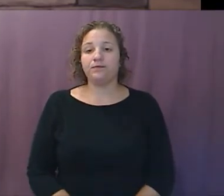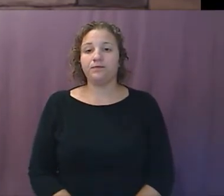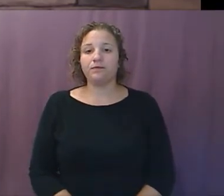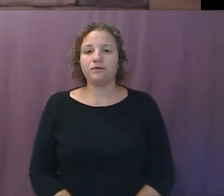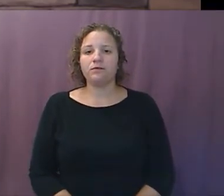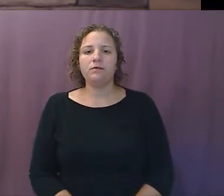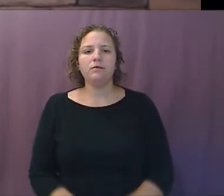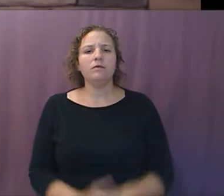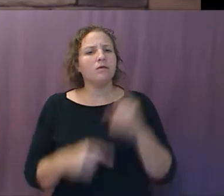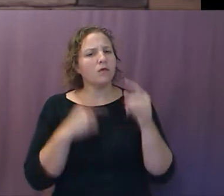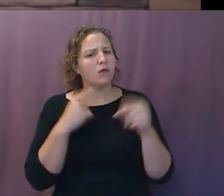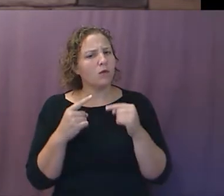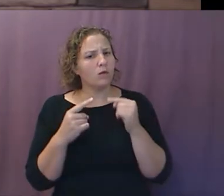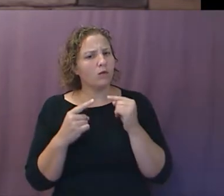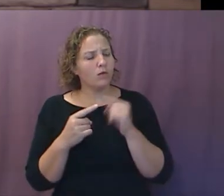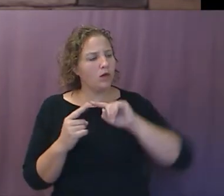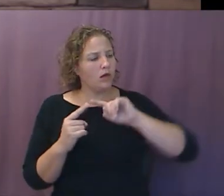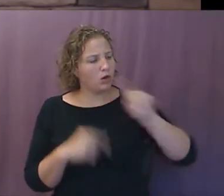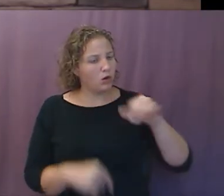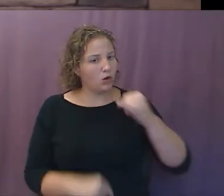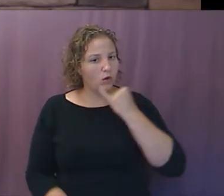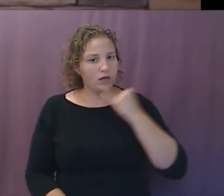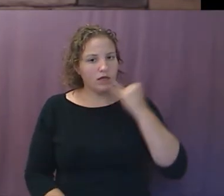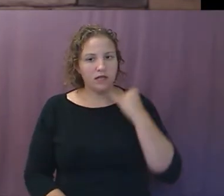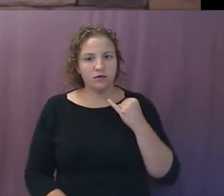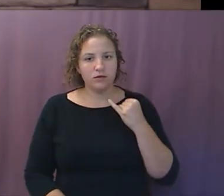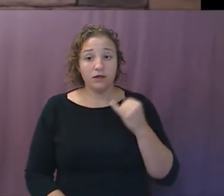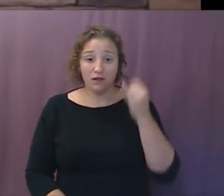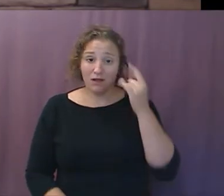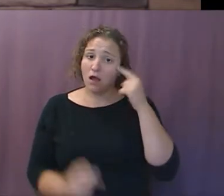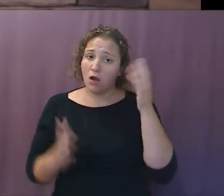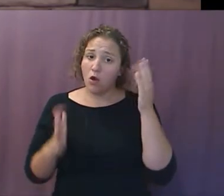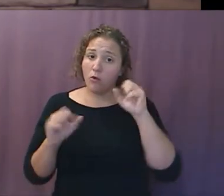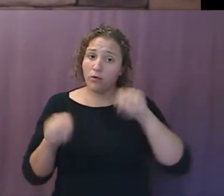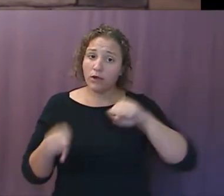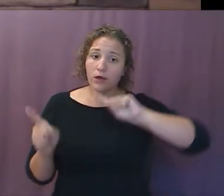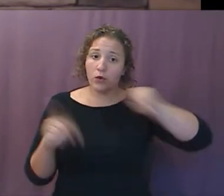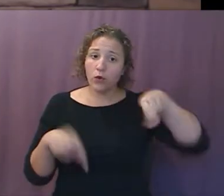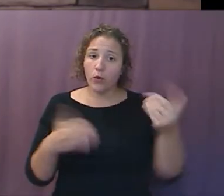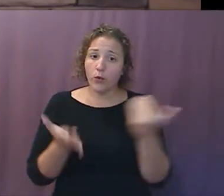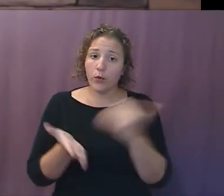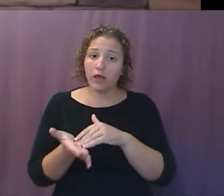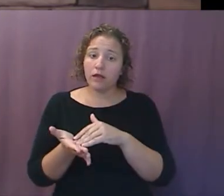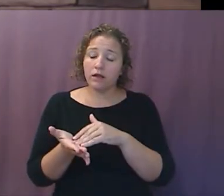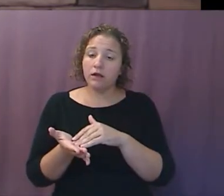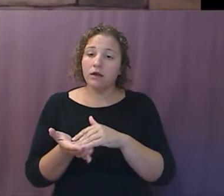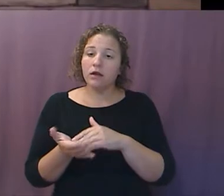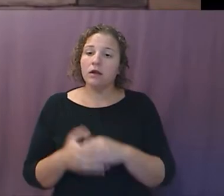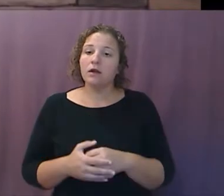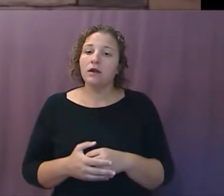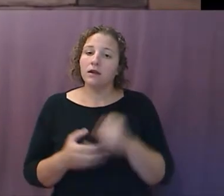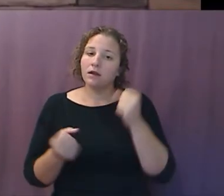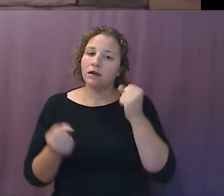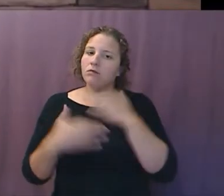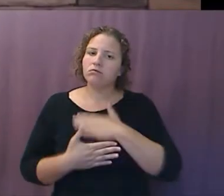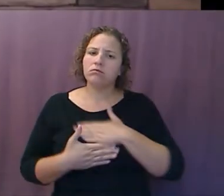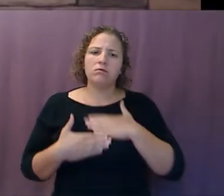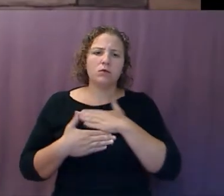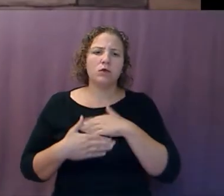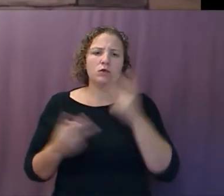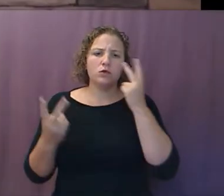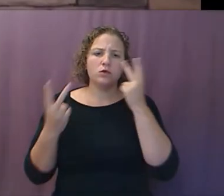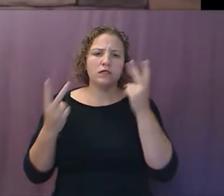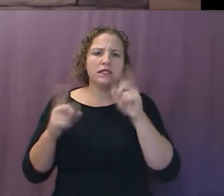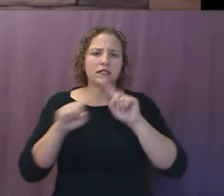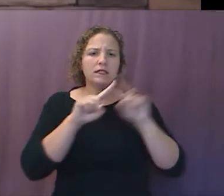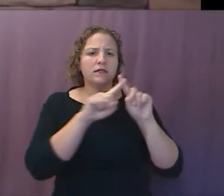When we go to Israel, and I hope we get to go again, it's great to take people to different sites because they've read in their